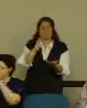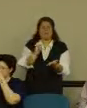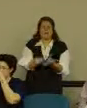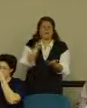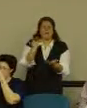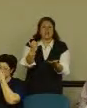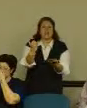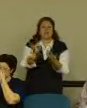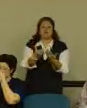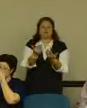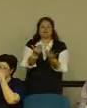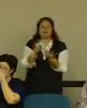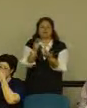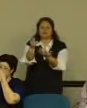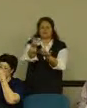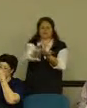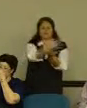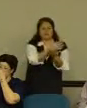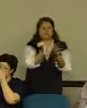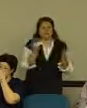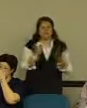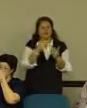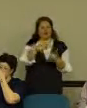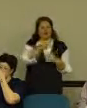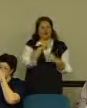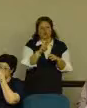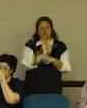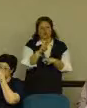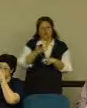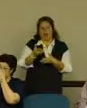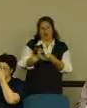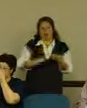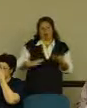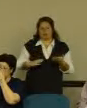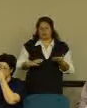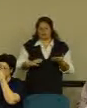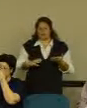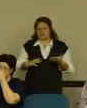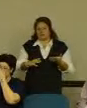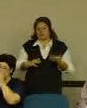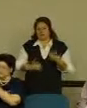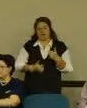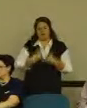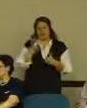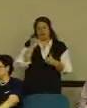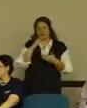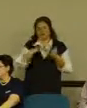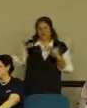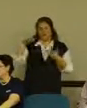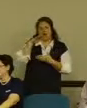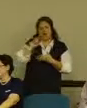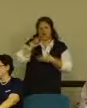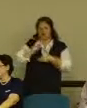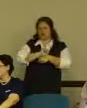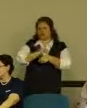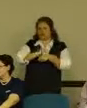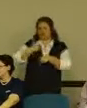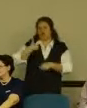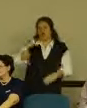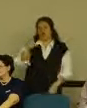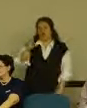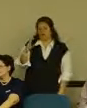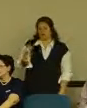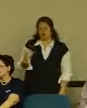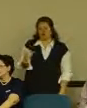get. So I would encourage all of you to use that. I think most colleges, most jobs have a Facebook.